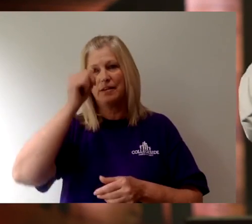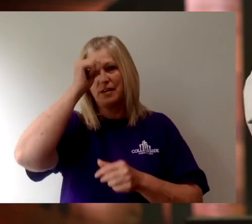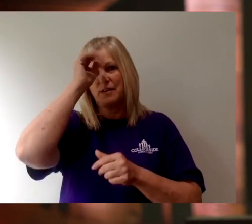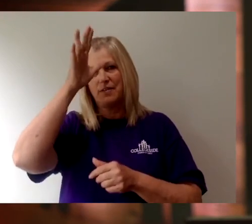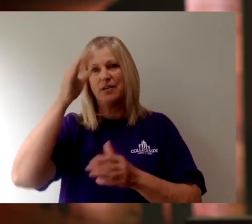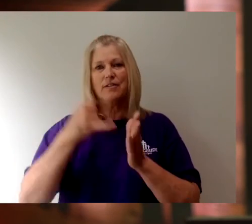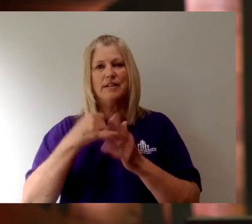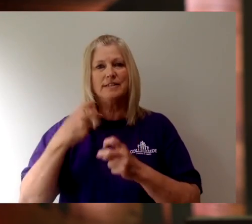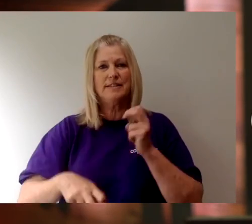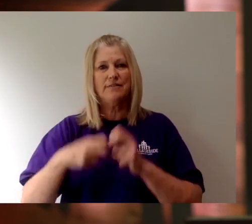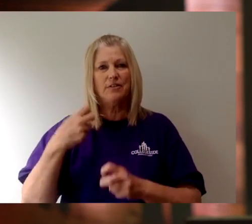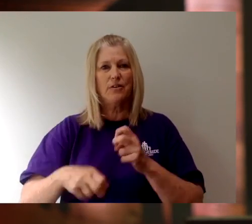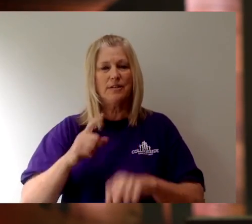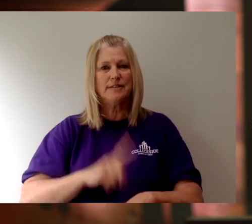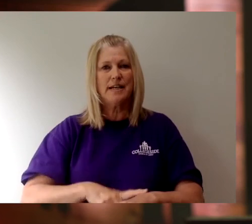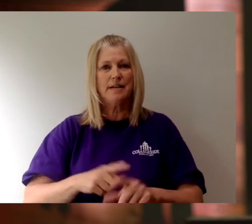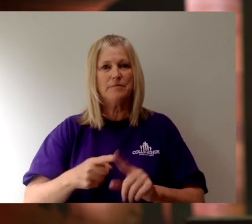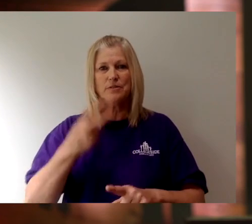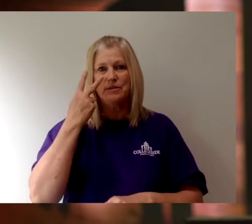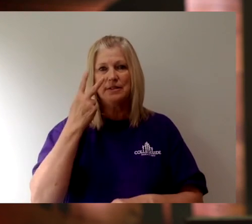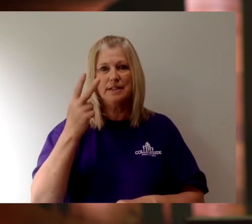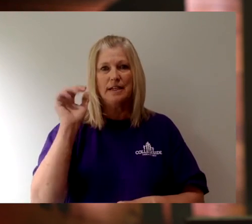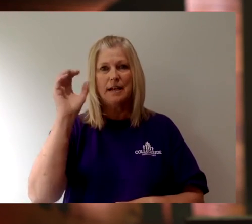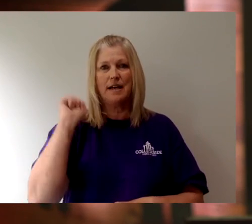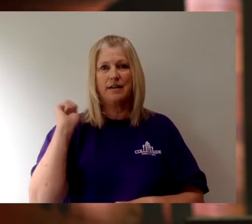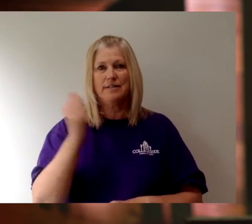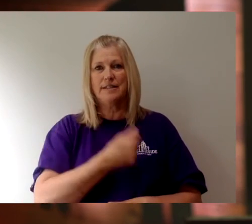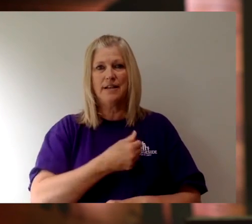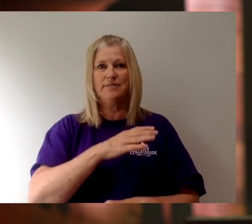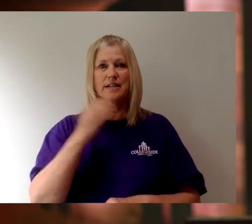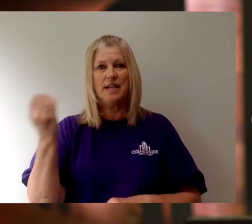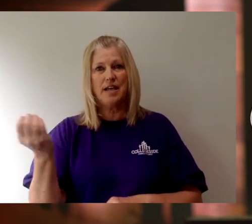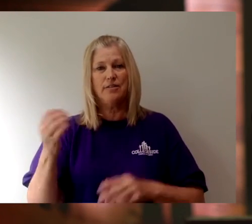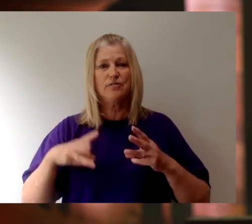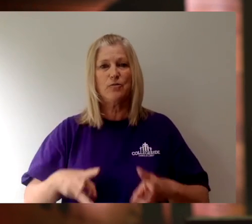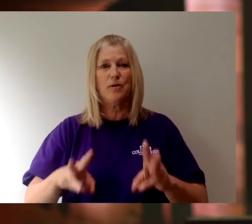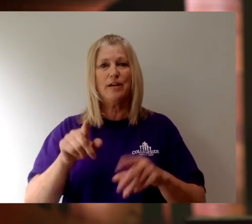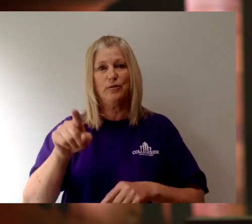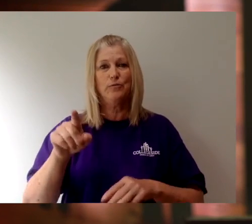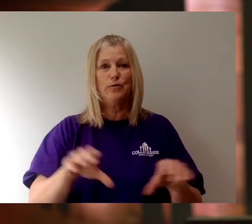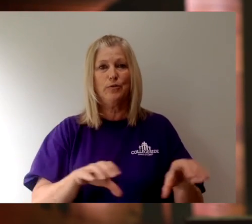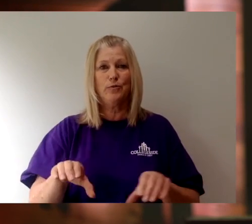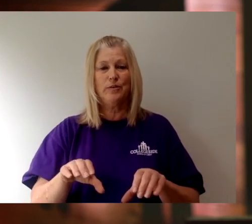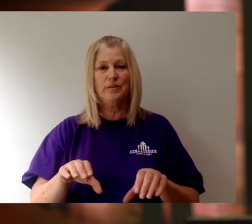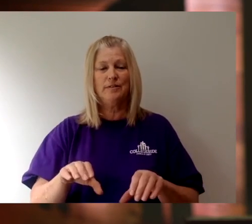Father, it is so difficult at times for us to see ourselves and others the way you do.